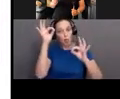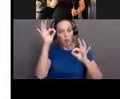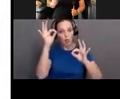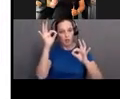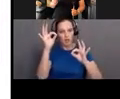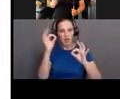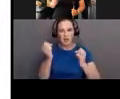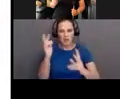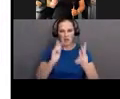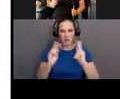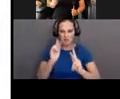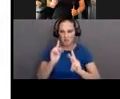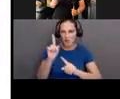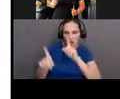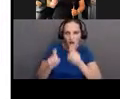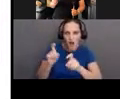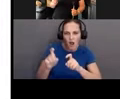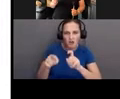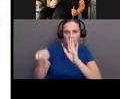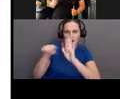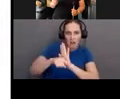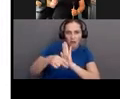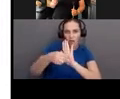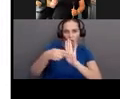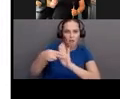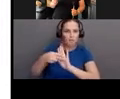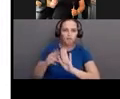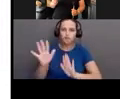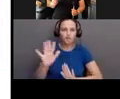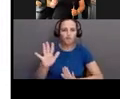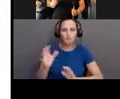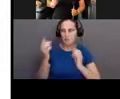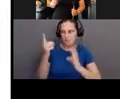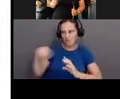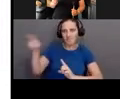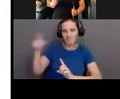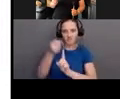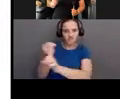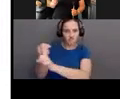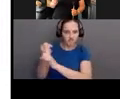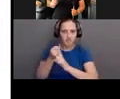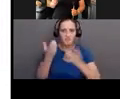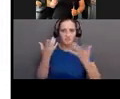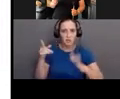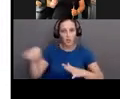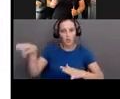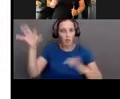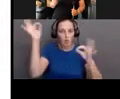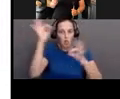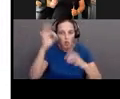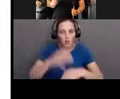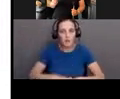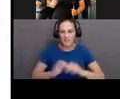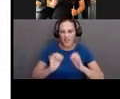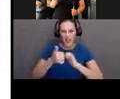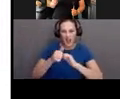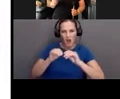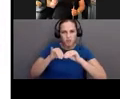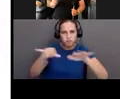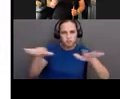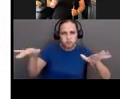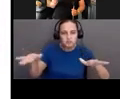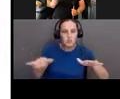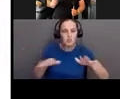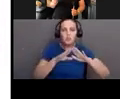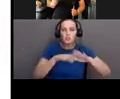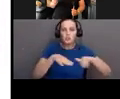questions about that. People are catching this from little children. Little kids are spreading it around between each other